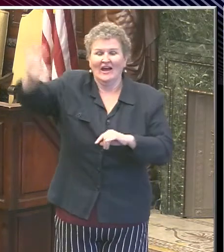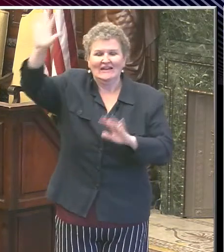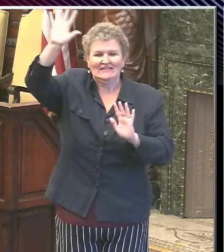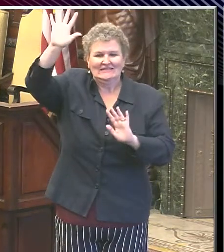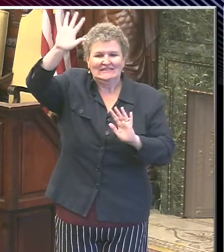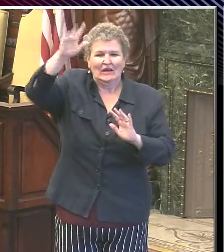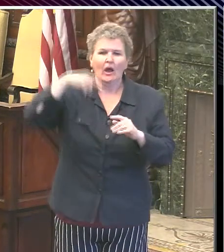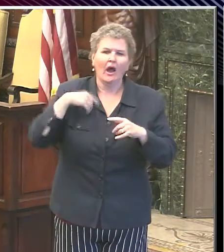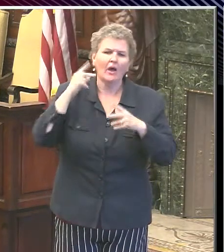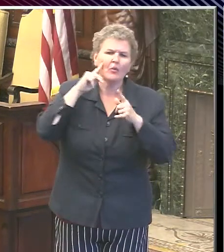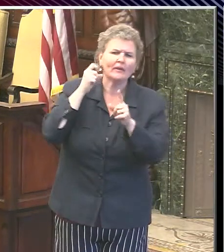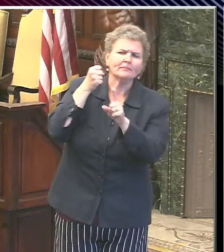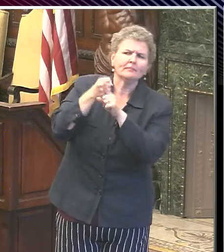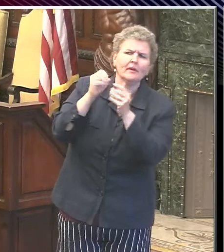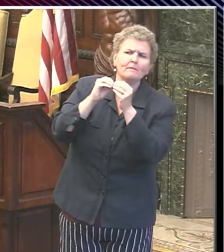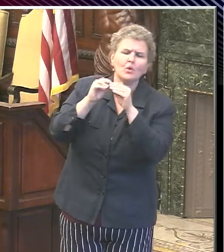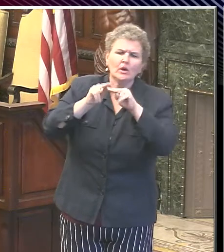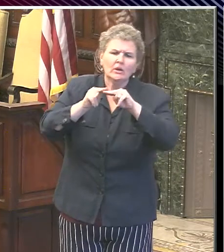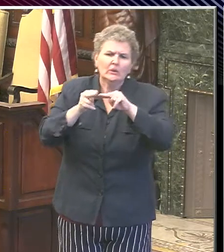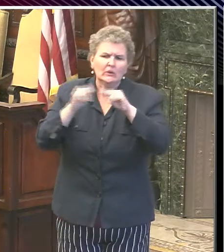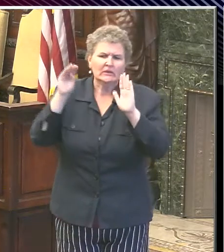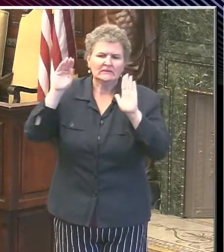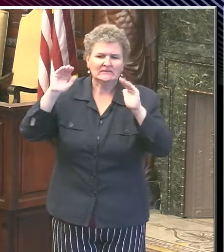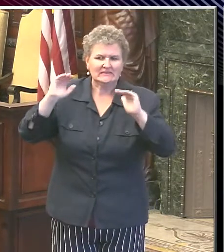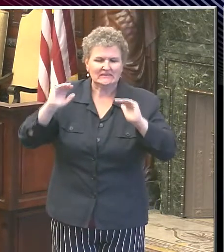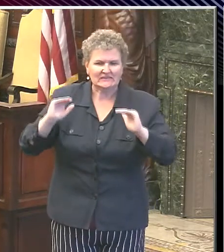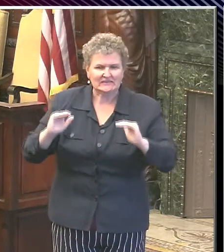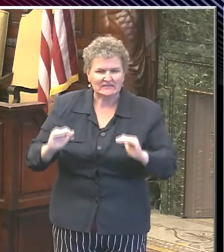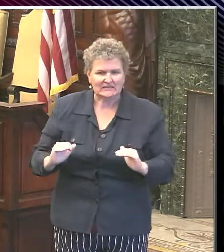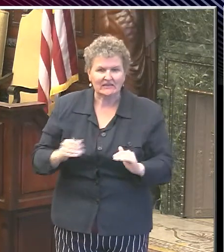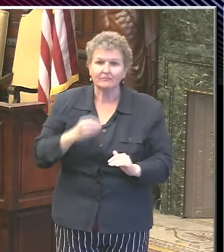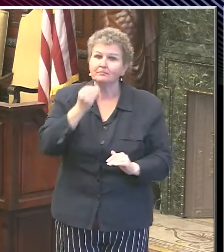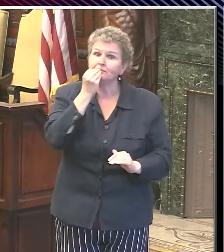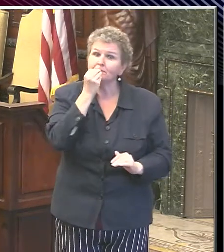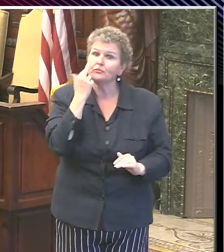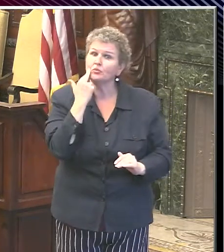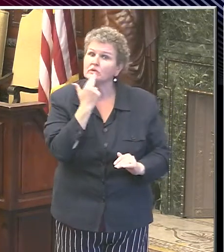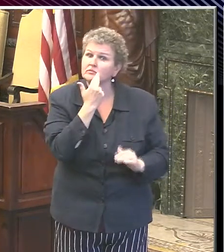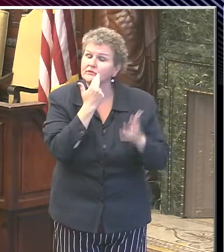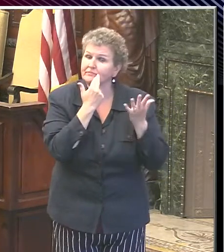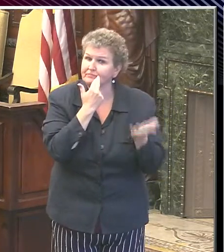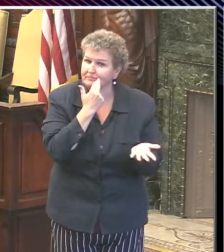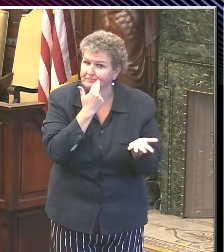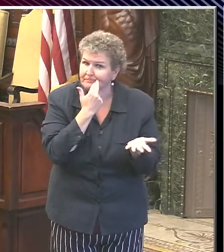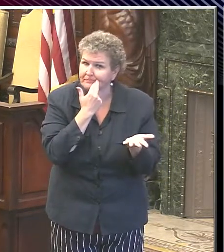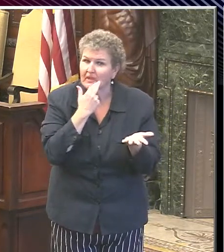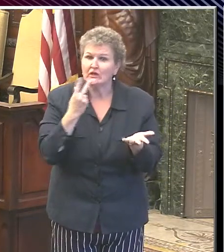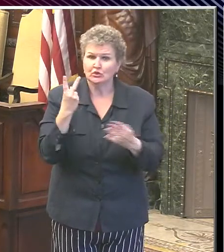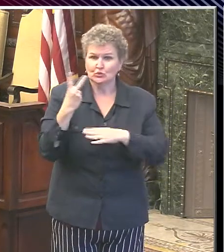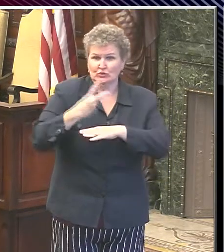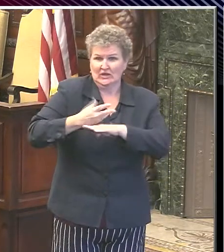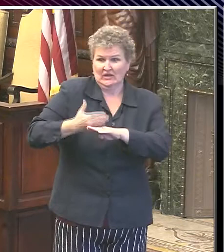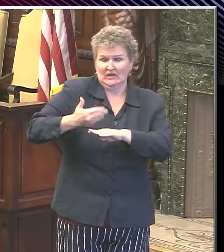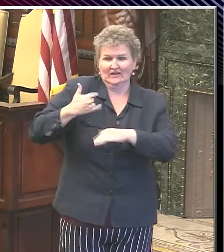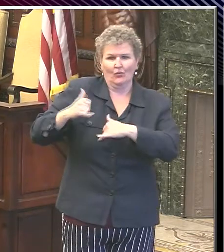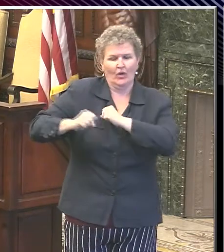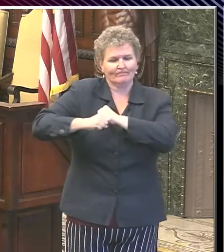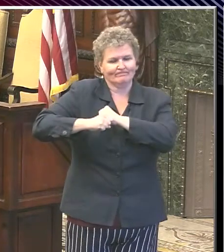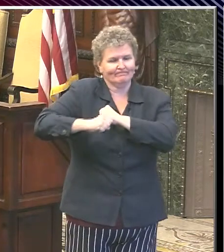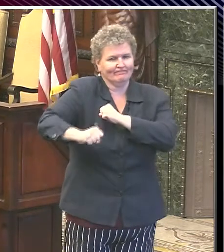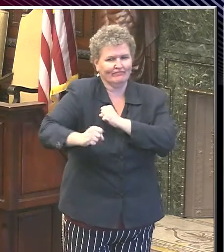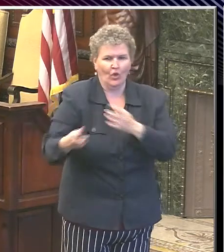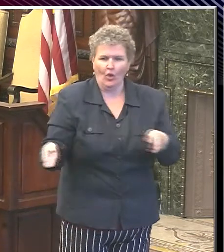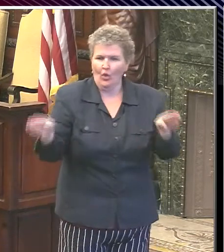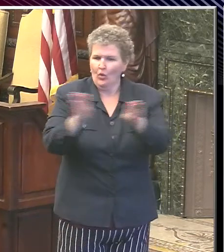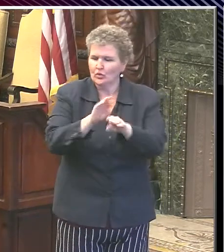And just an update on dining and restaurants. Two days ago, I announced that we were going to extend a prohibition on indoor